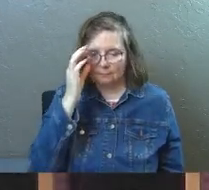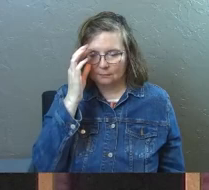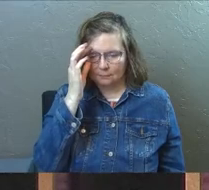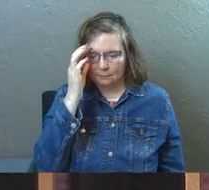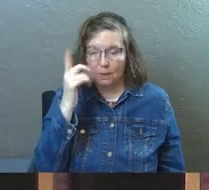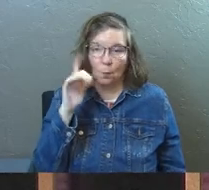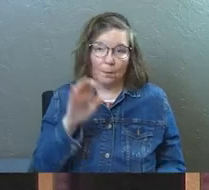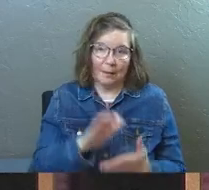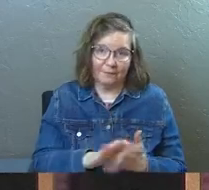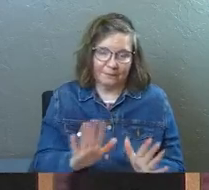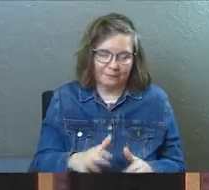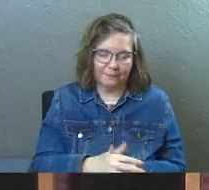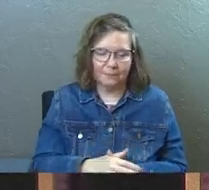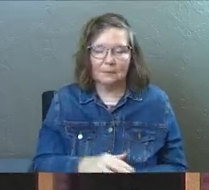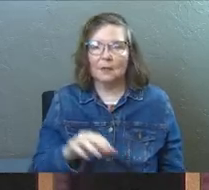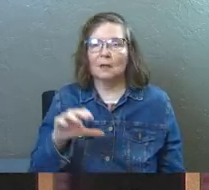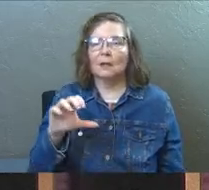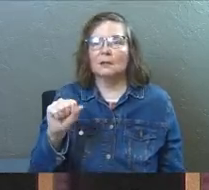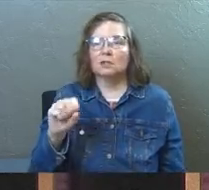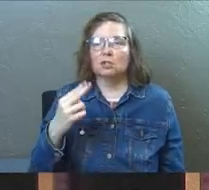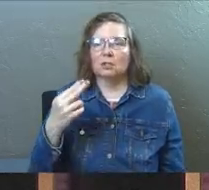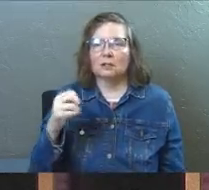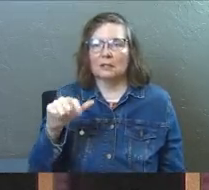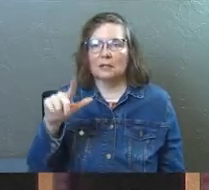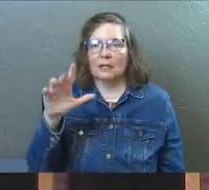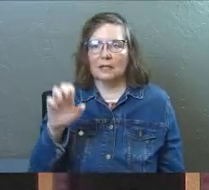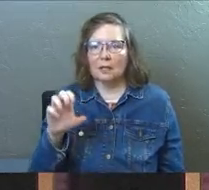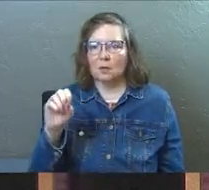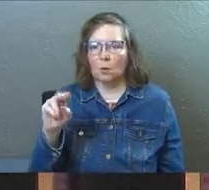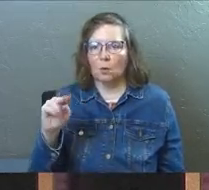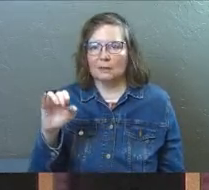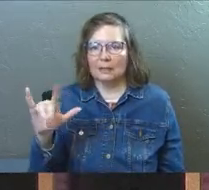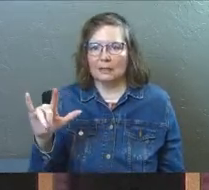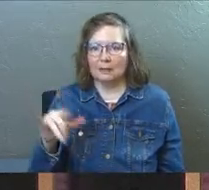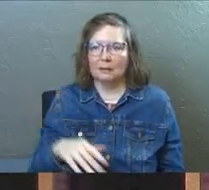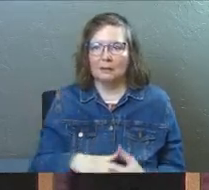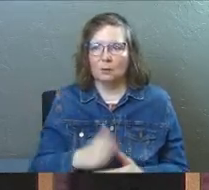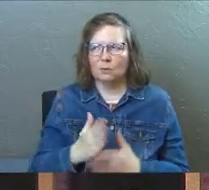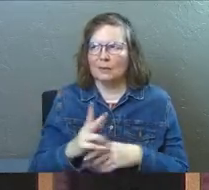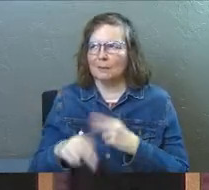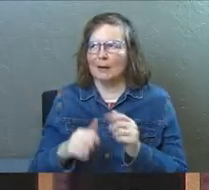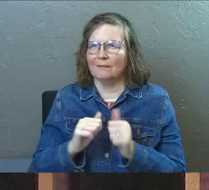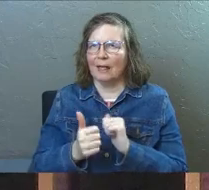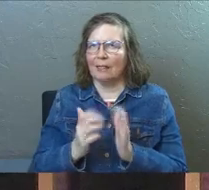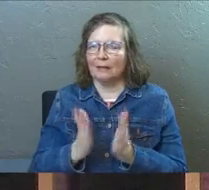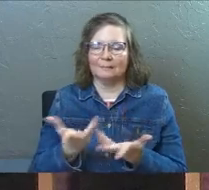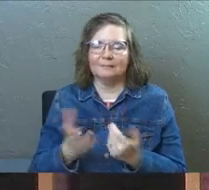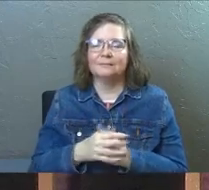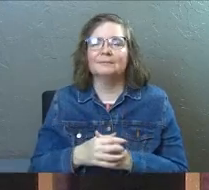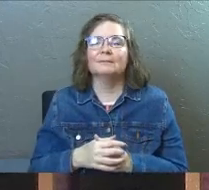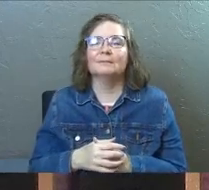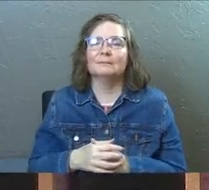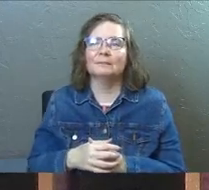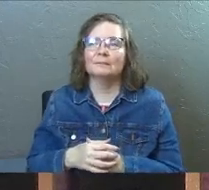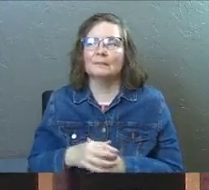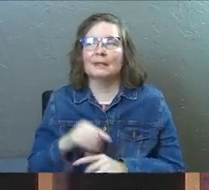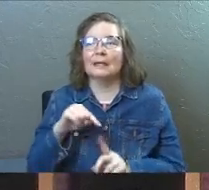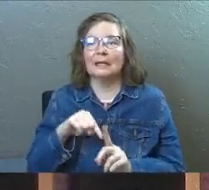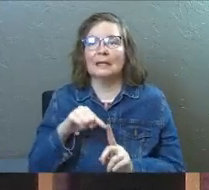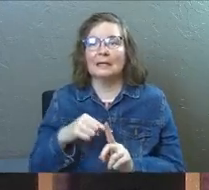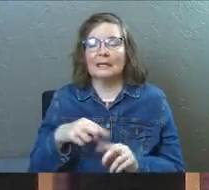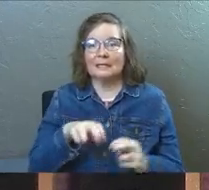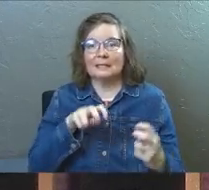It's what we believe. Shaquille O'Neal, who was some version of an athlete, I guess, he